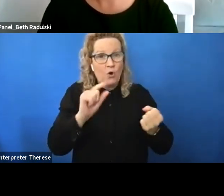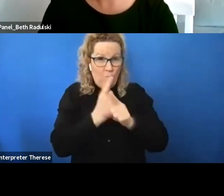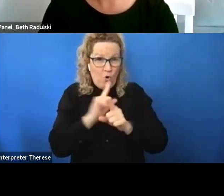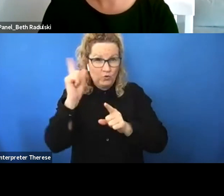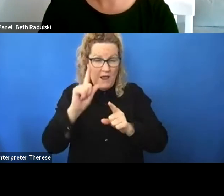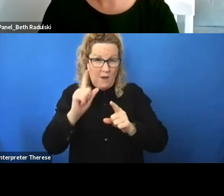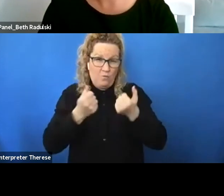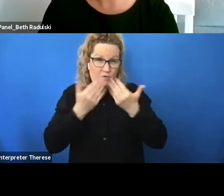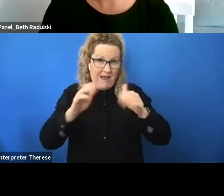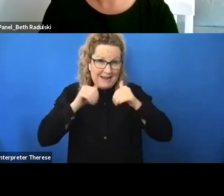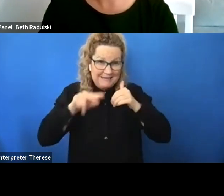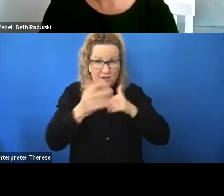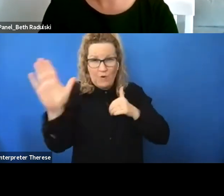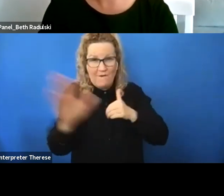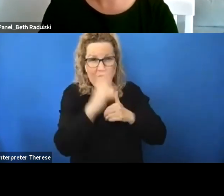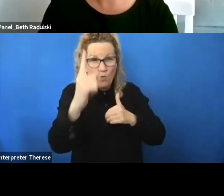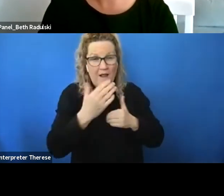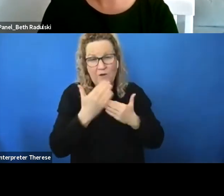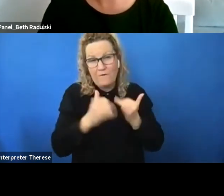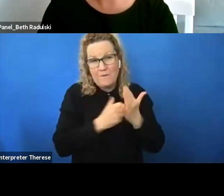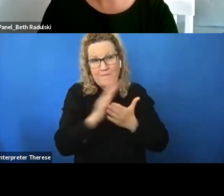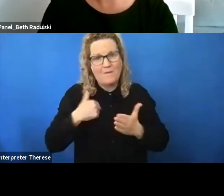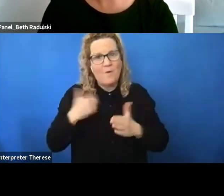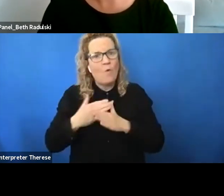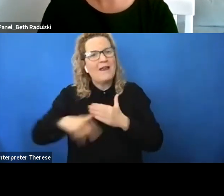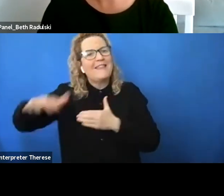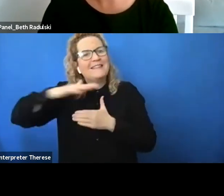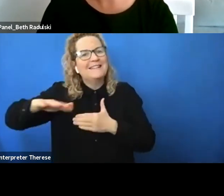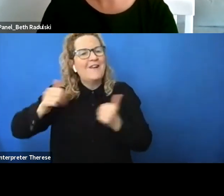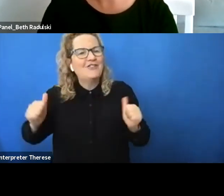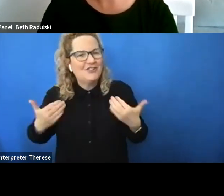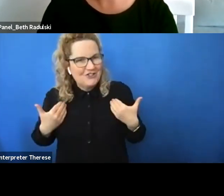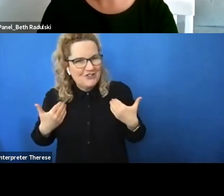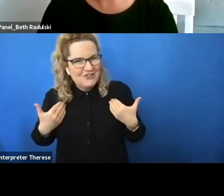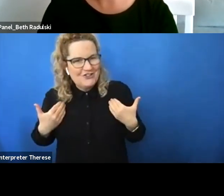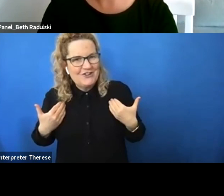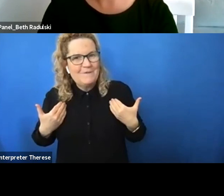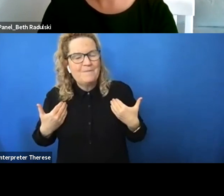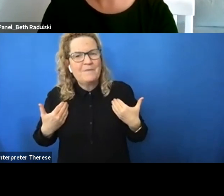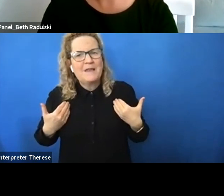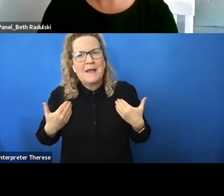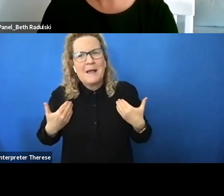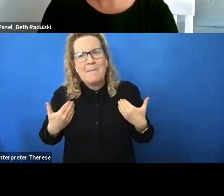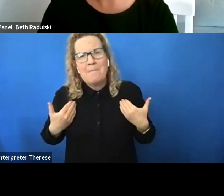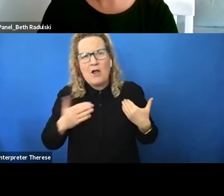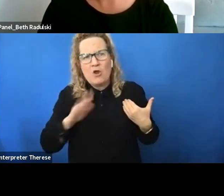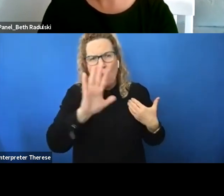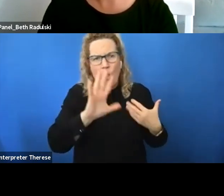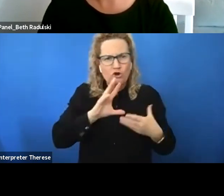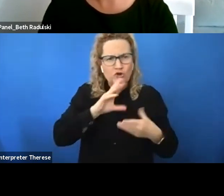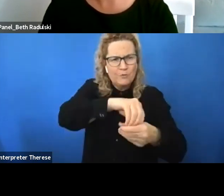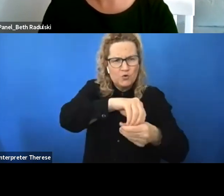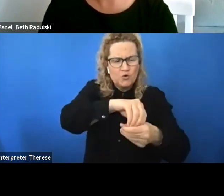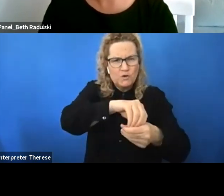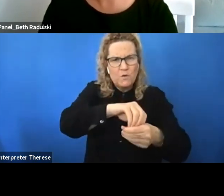much um i'm not actually working in the sector anymore but um that the kind of contribution you guys are making is